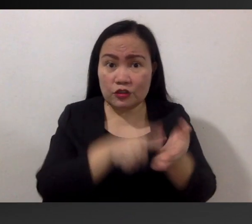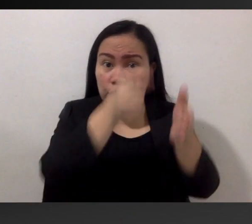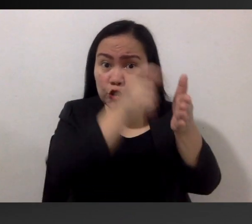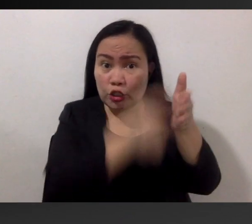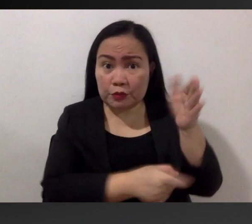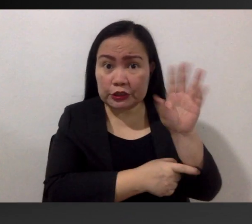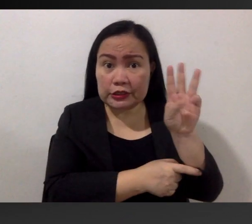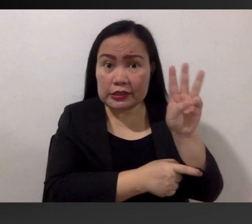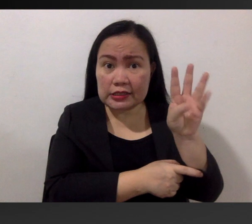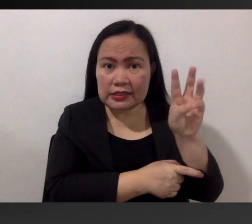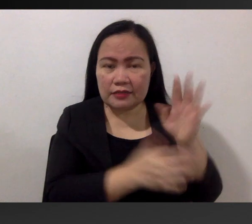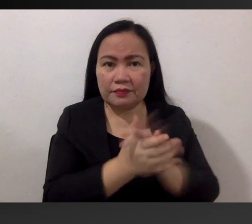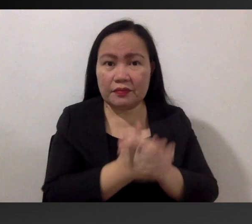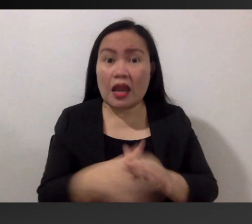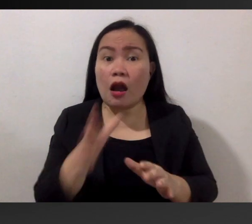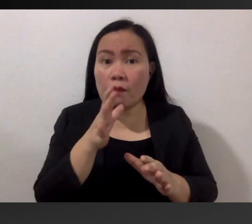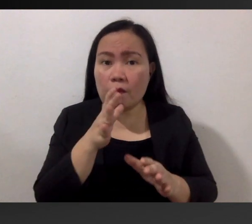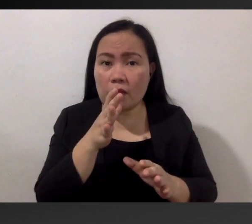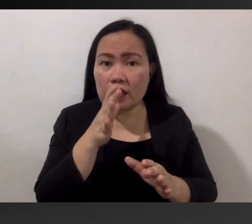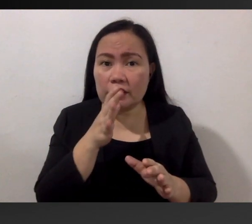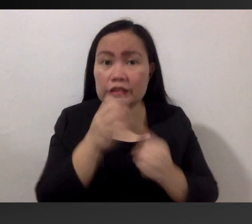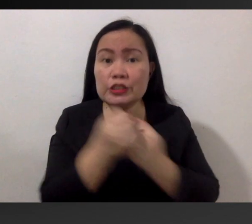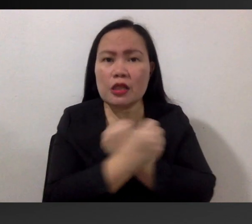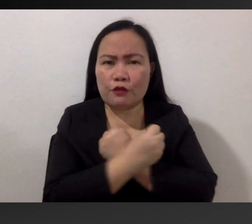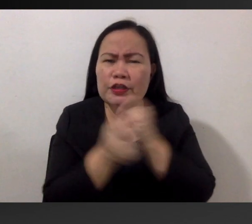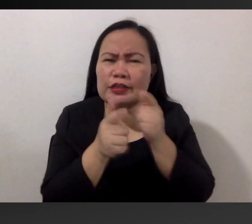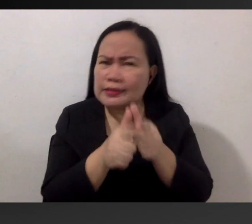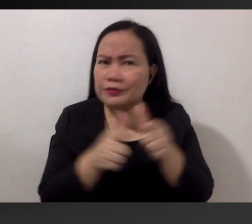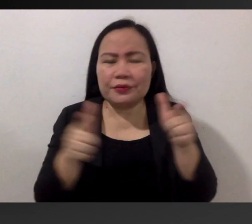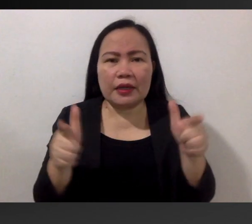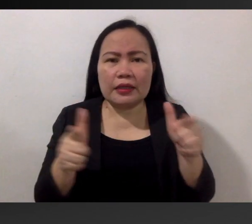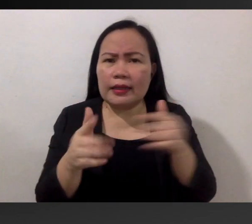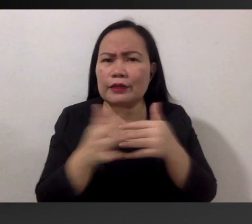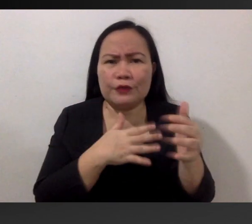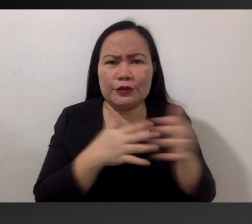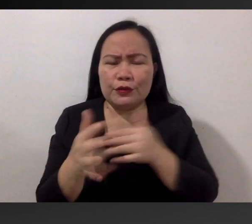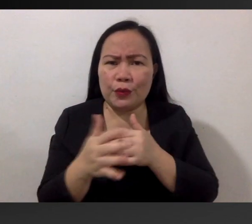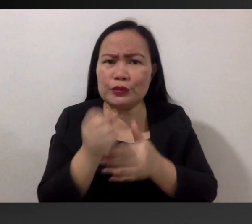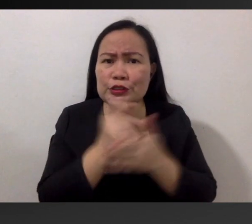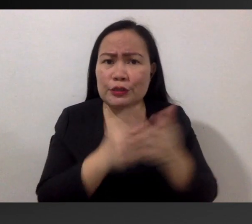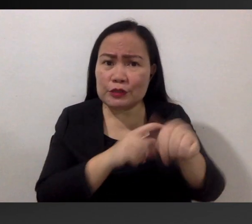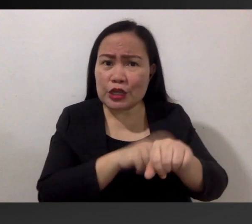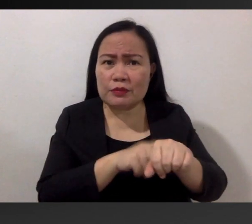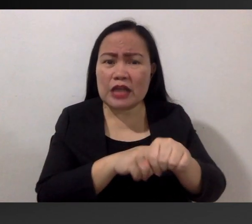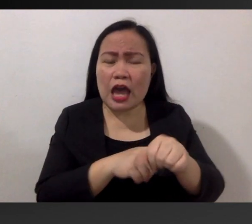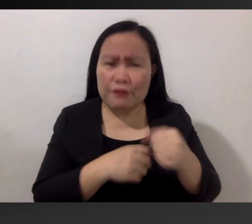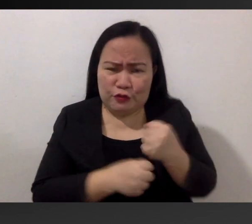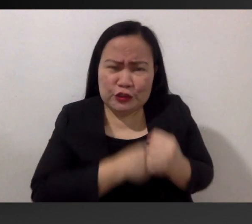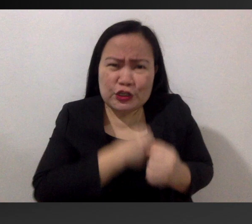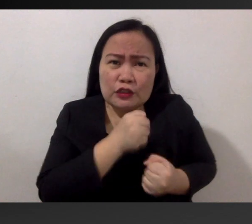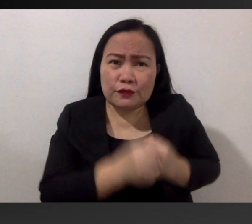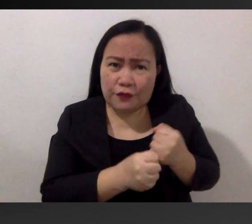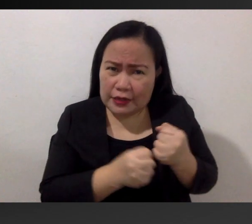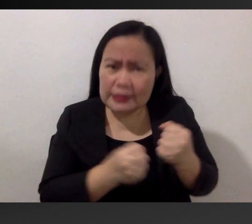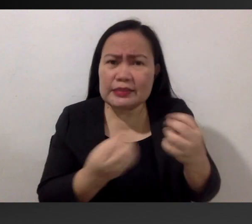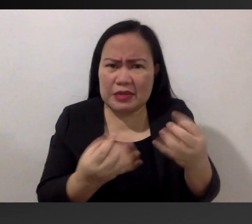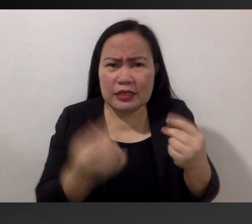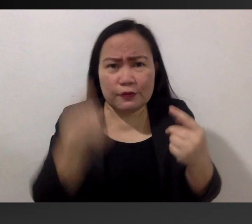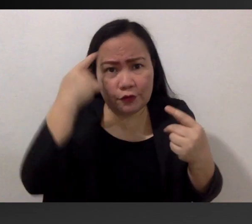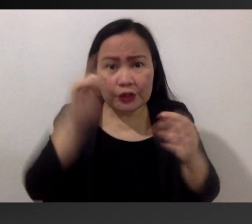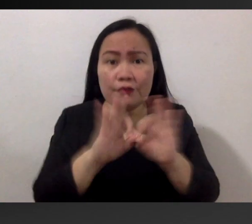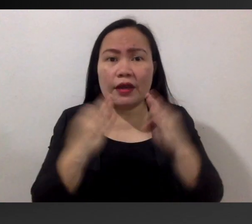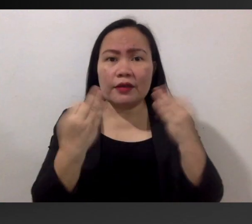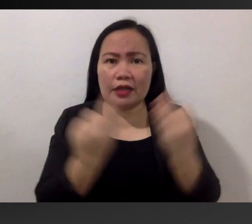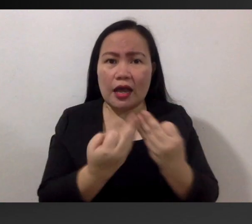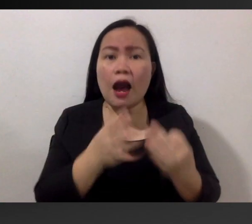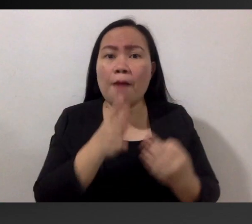Lesson of Chapter 16 A mother's love is great. Even though she sometimes has to sacrifice a lot for the